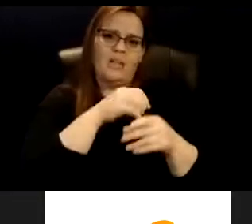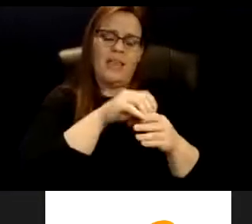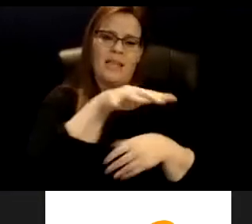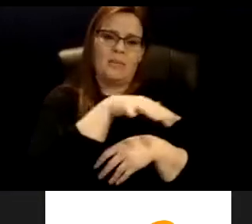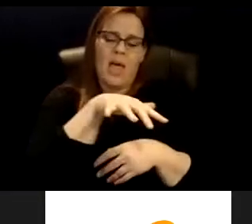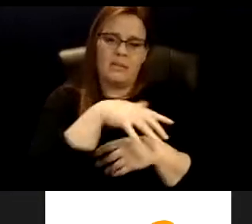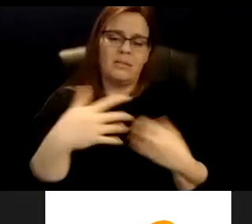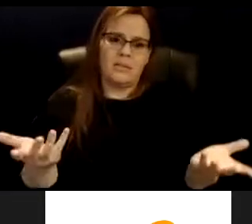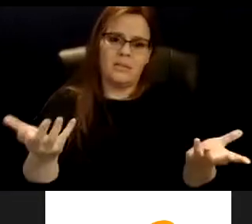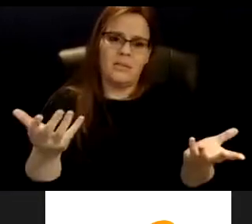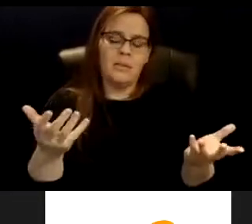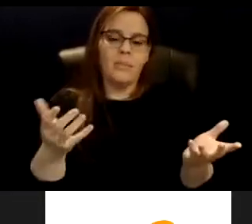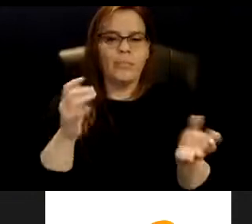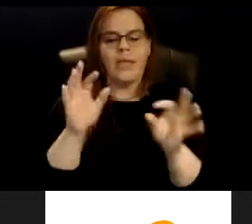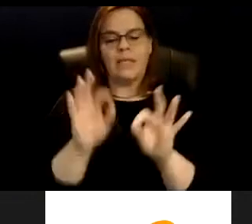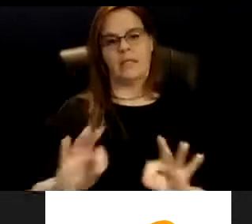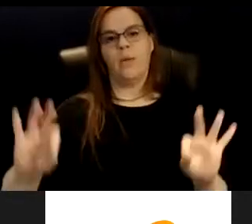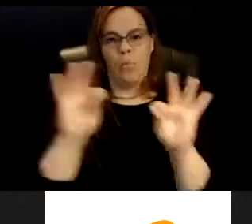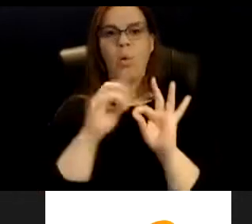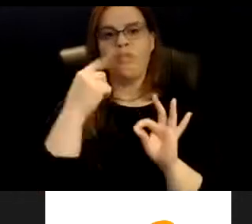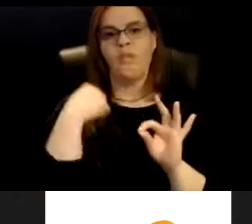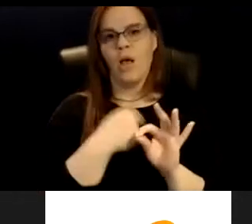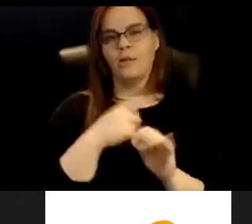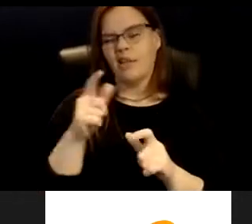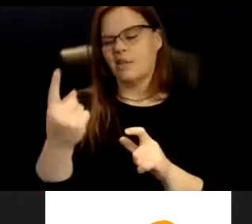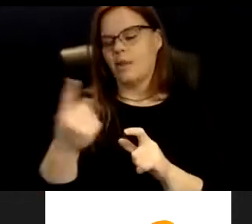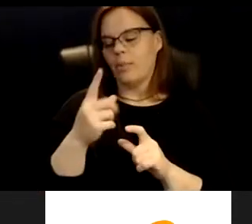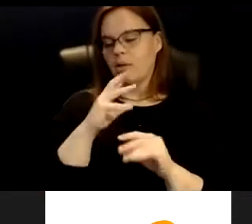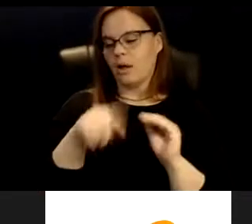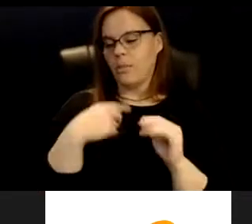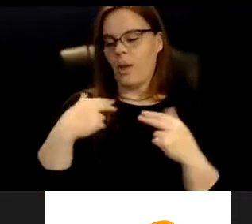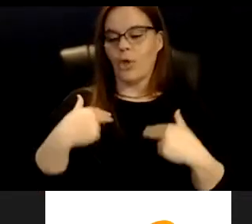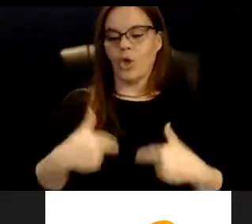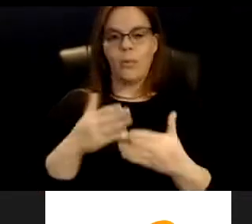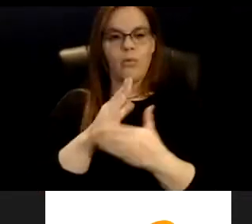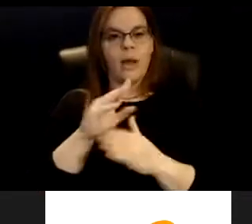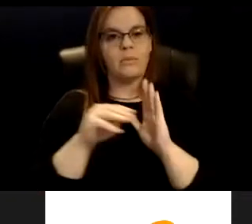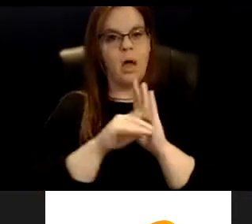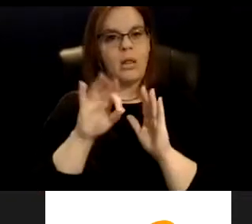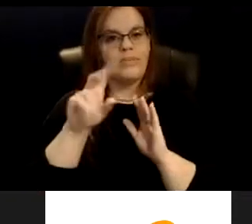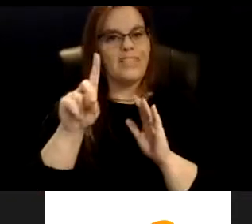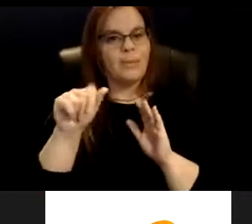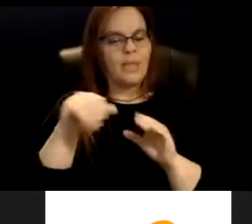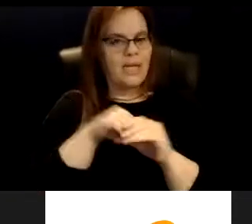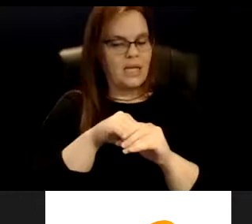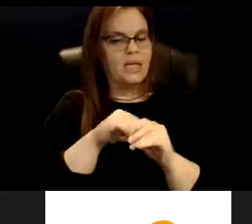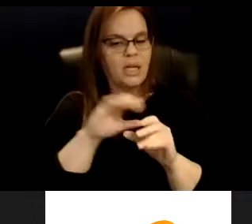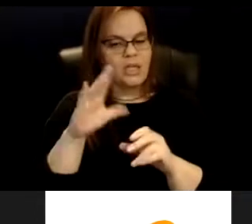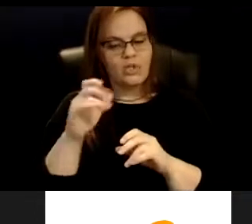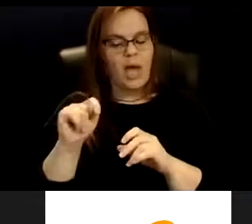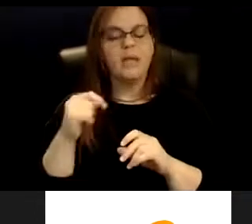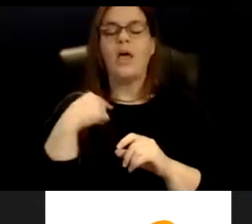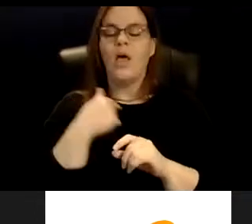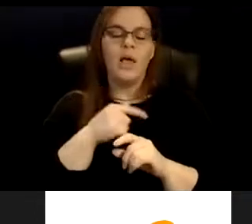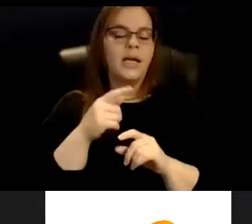So it's important for us to also think, and someone talked about the human rights, small disability in the chat, it's important for us to think about all the different sort of